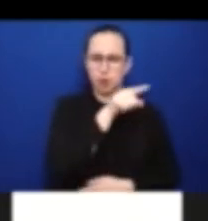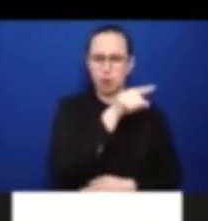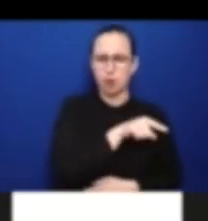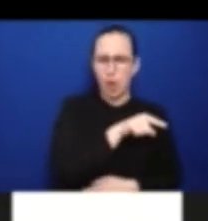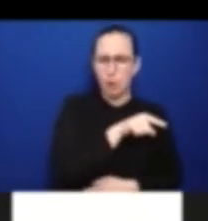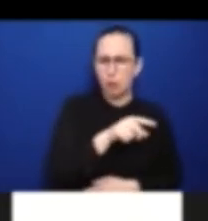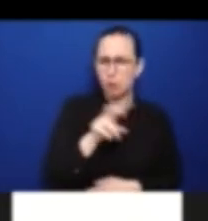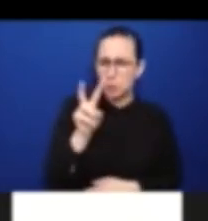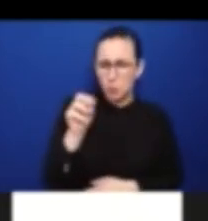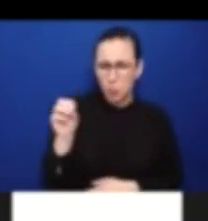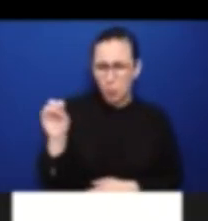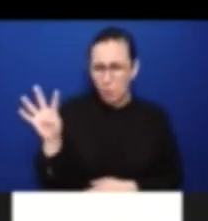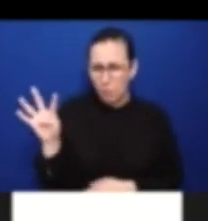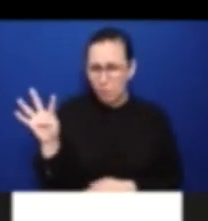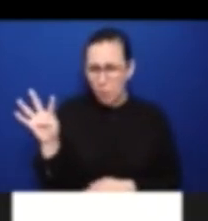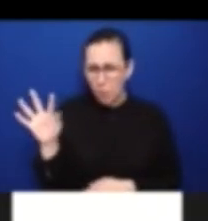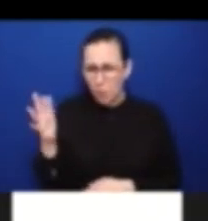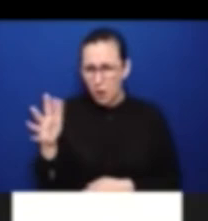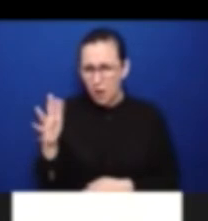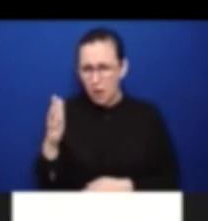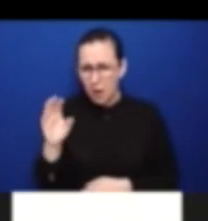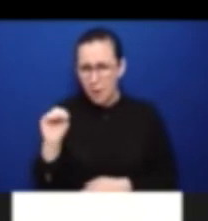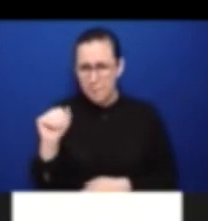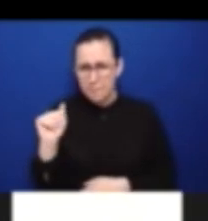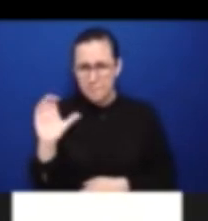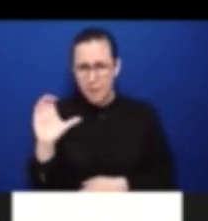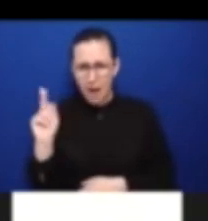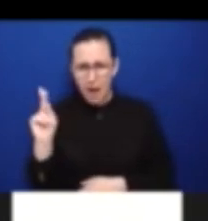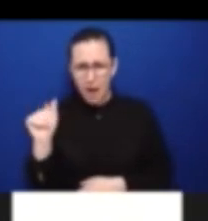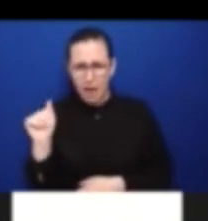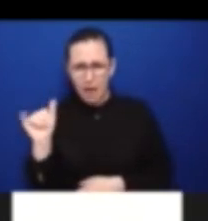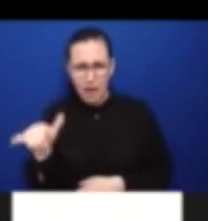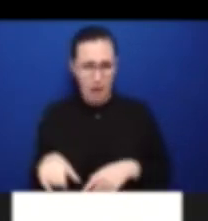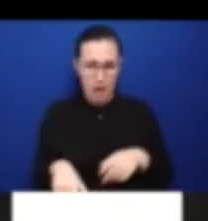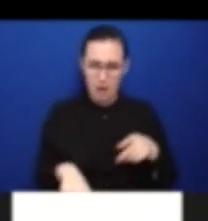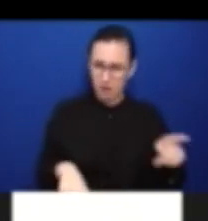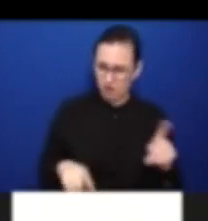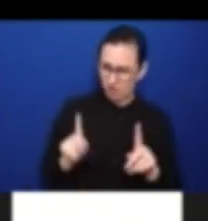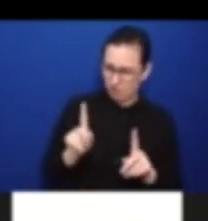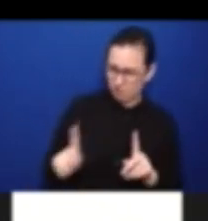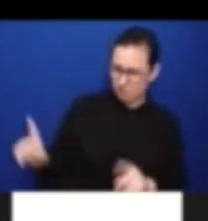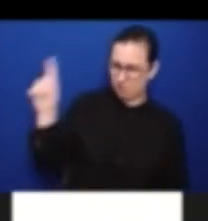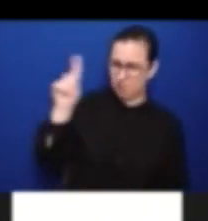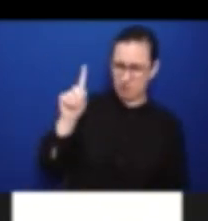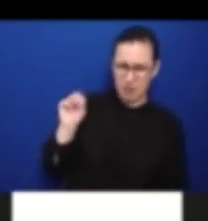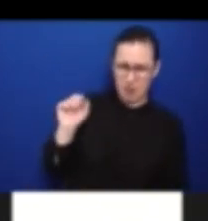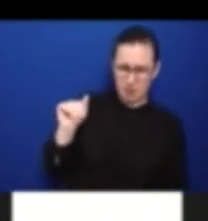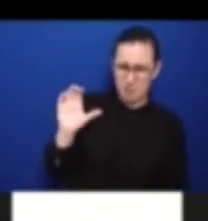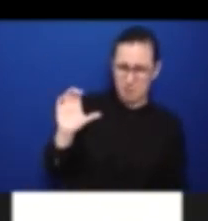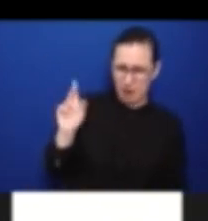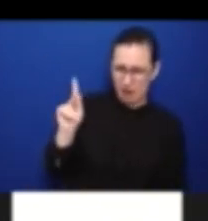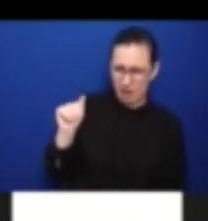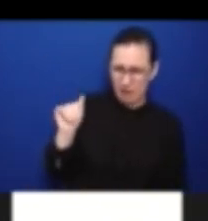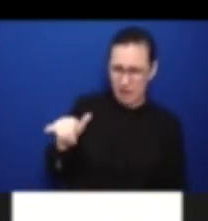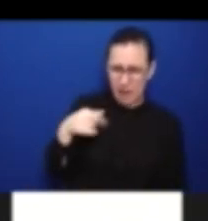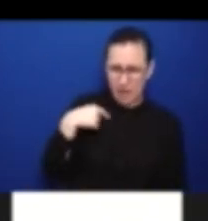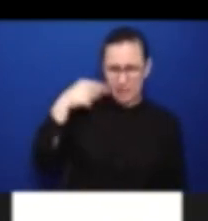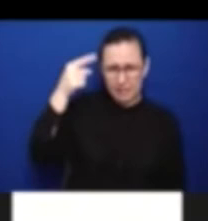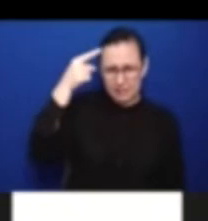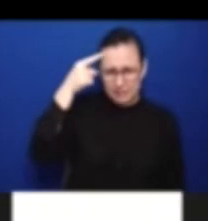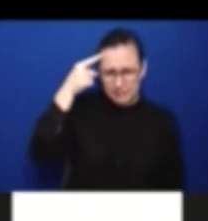Yes, the exact date. I can't remember off the top of my head. But for a while, there was an overlap.